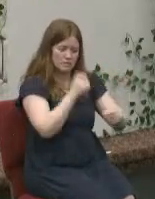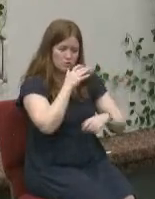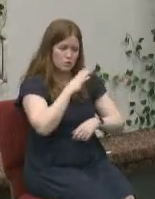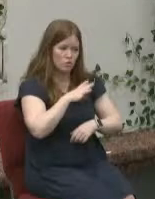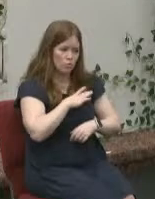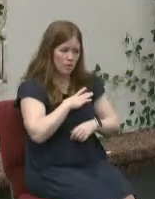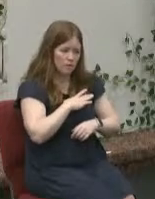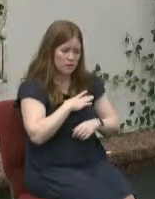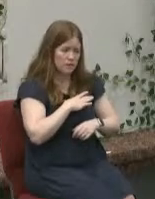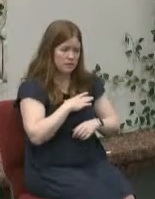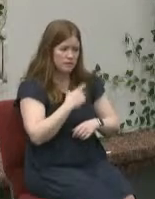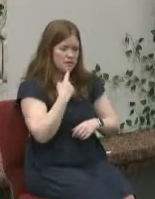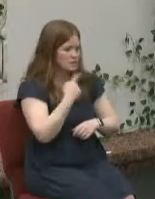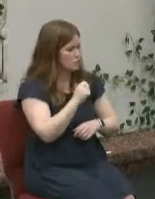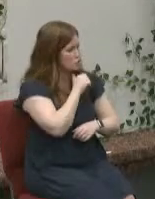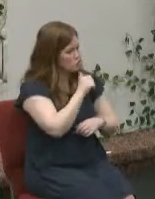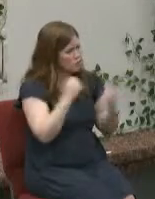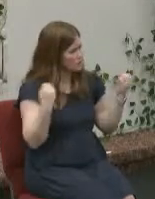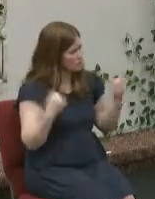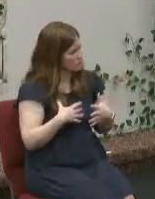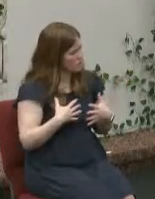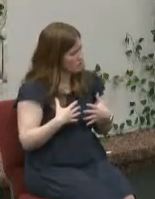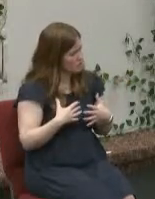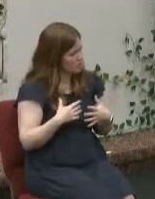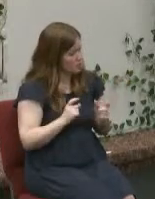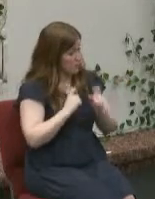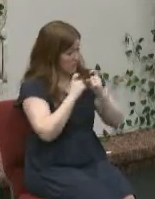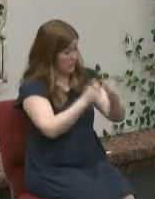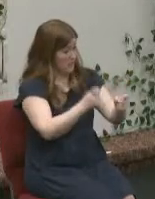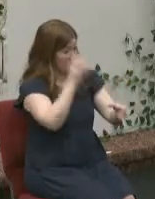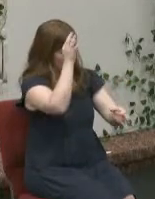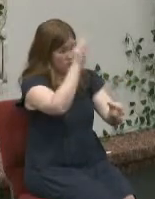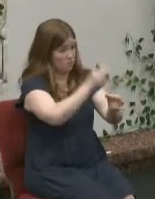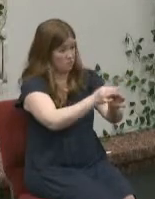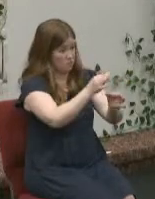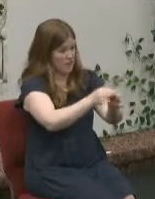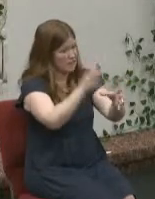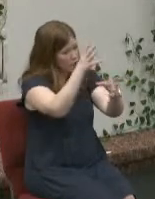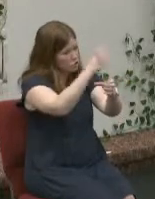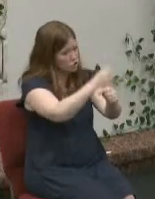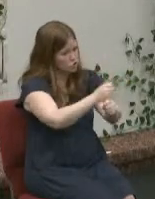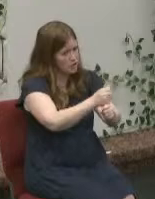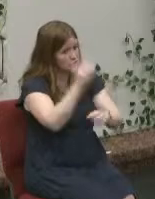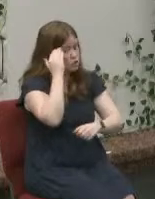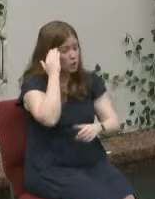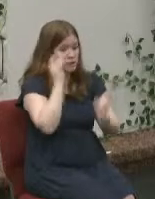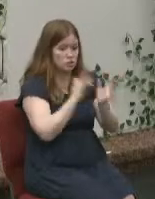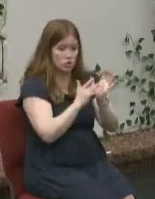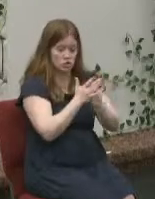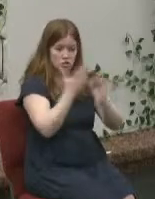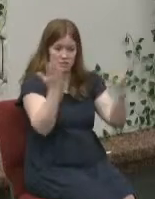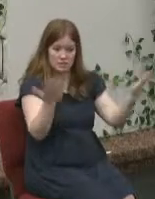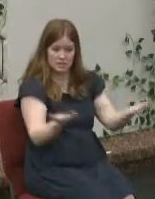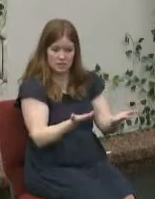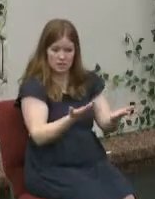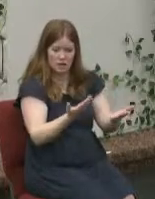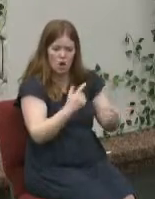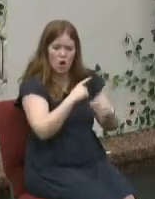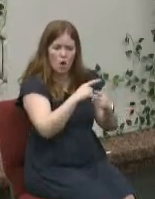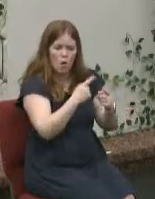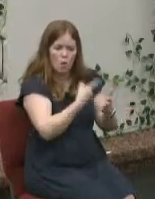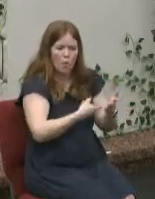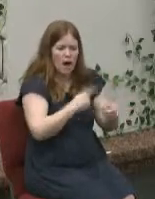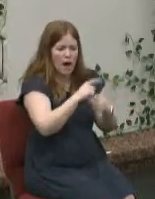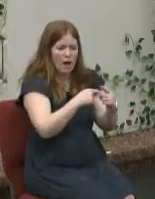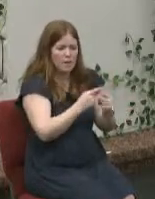followers his women at the tomb because he wants them to know that he is there you say pastor walker what about jesus what is it